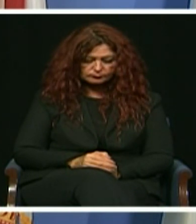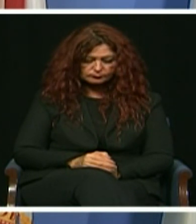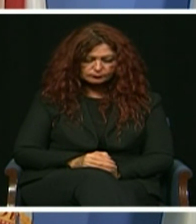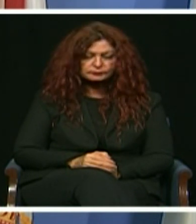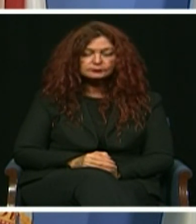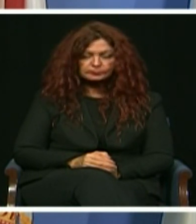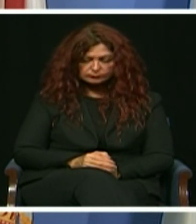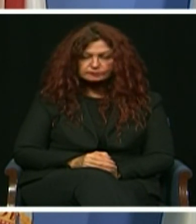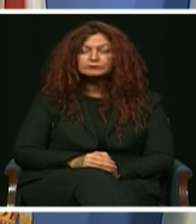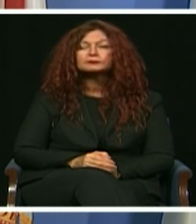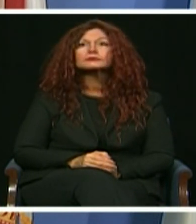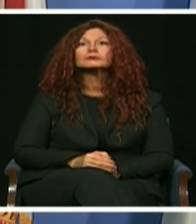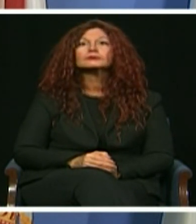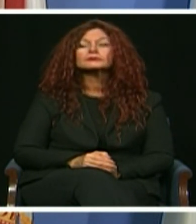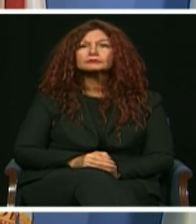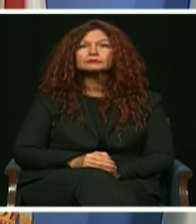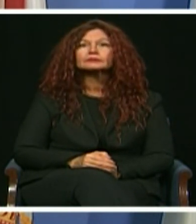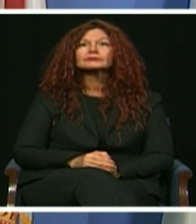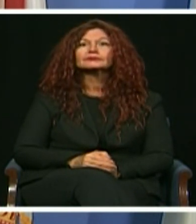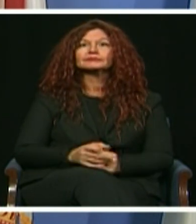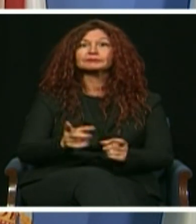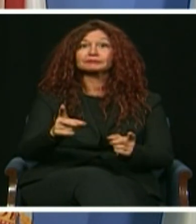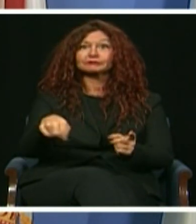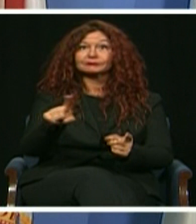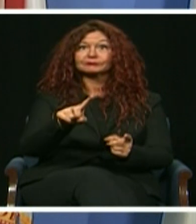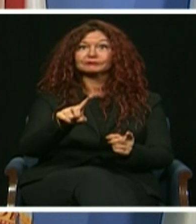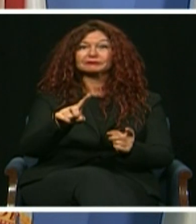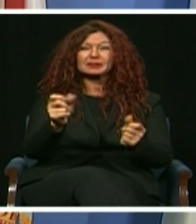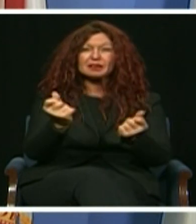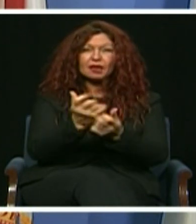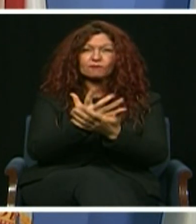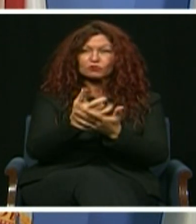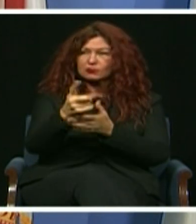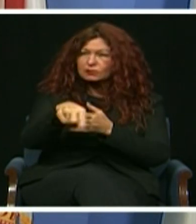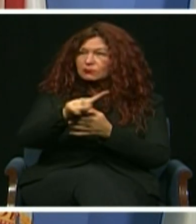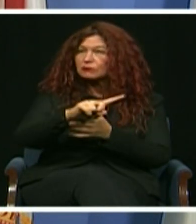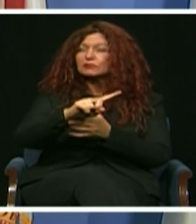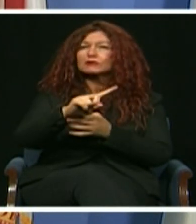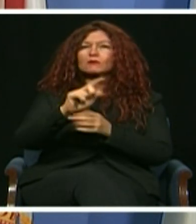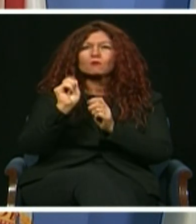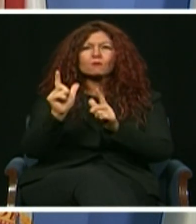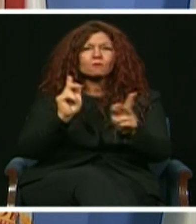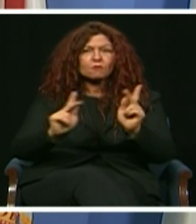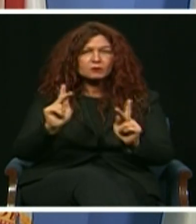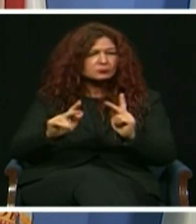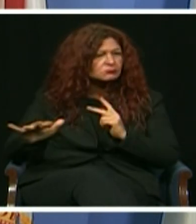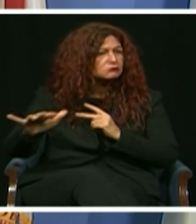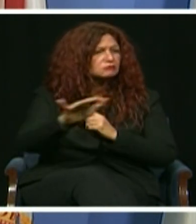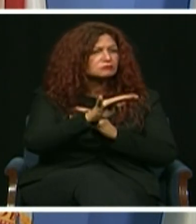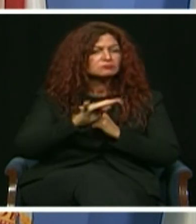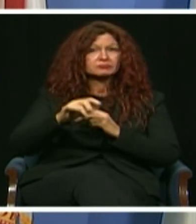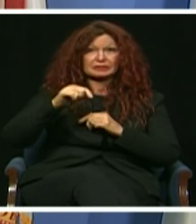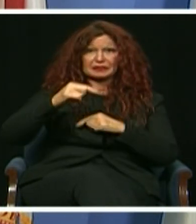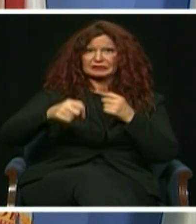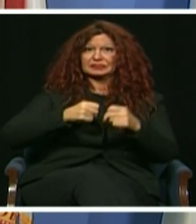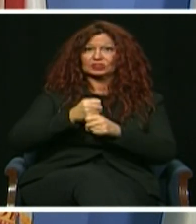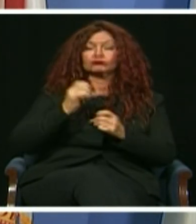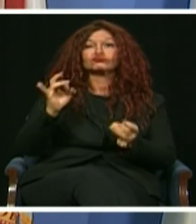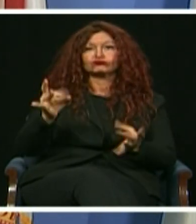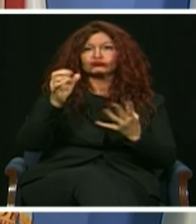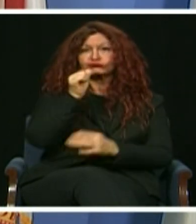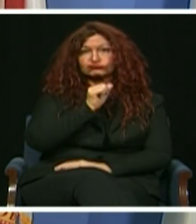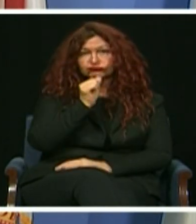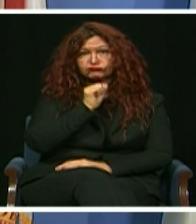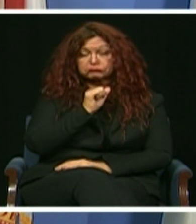There is not a single person listening who hasn't made sacrifices over the last year. My husband and I contracted the virus and